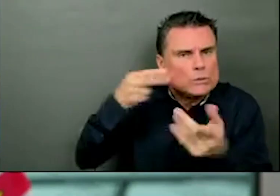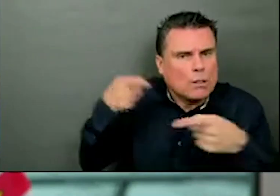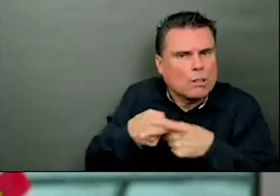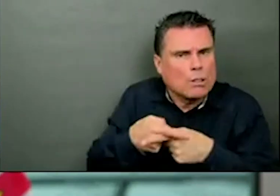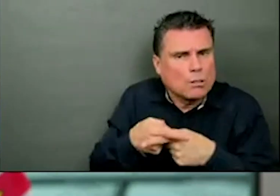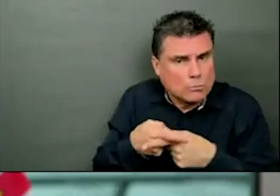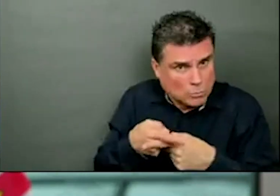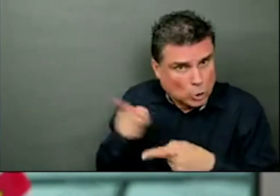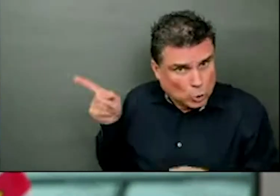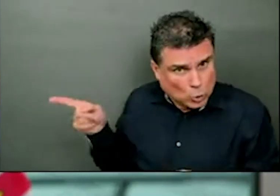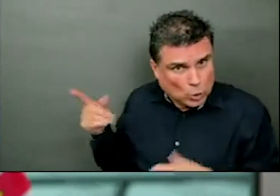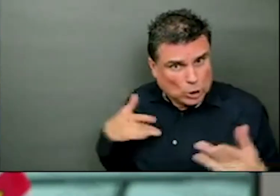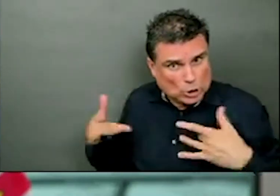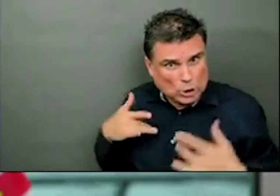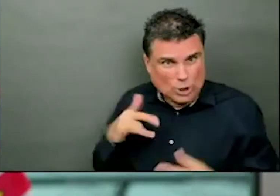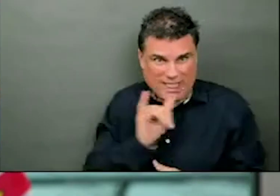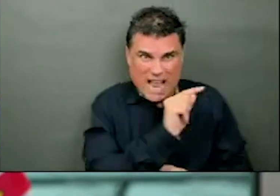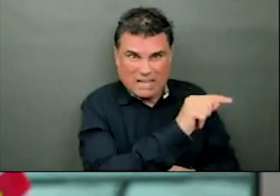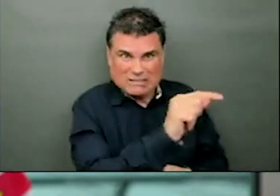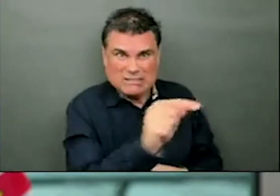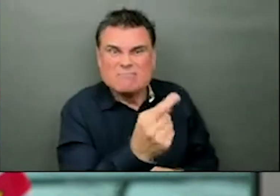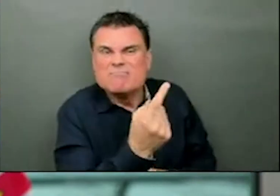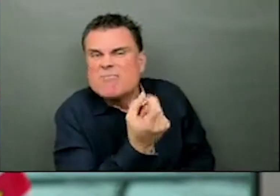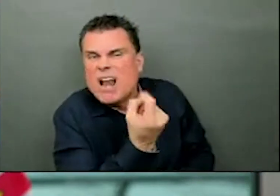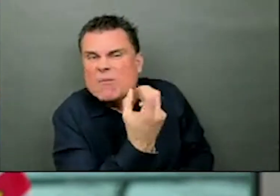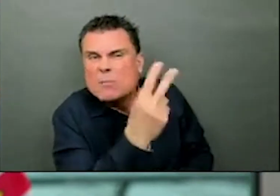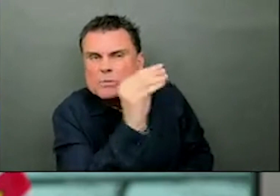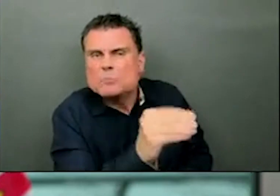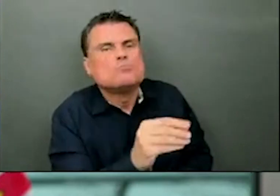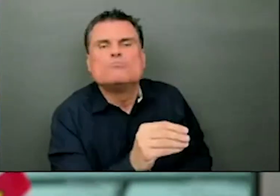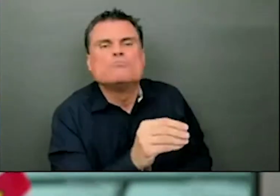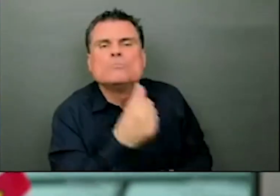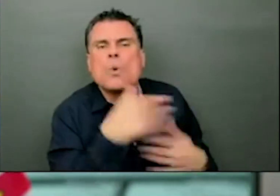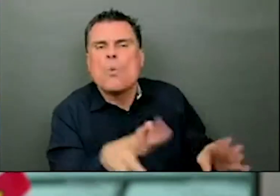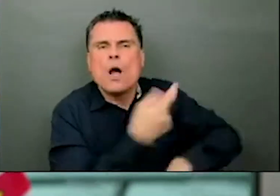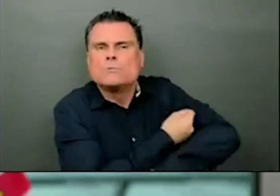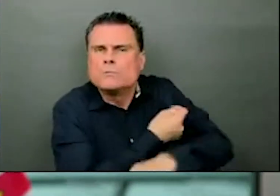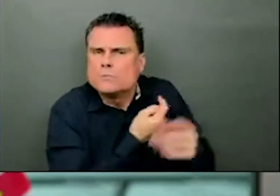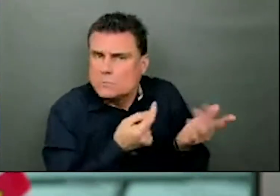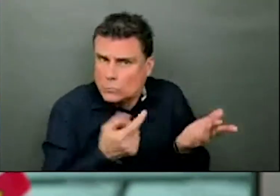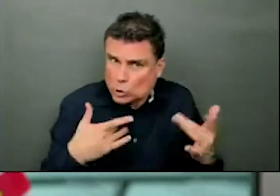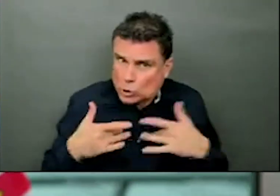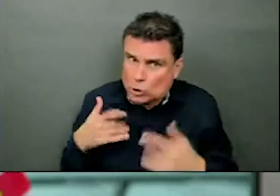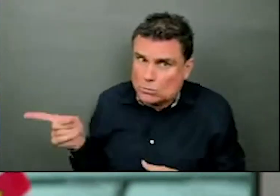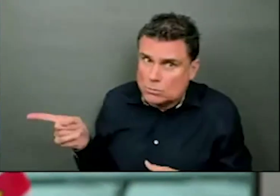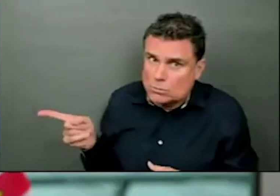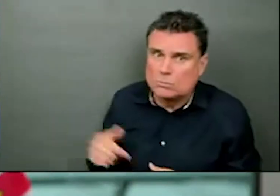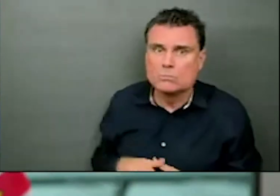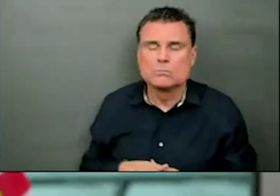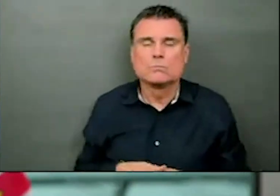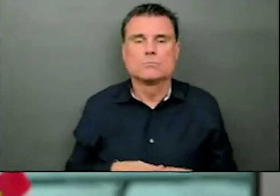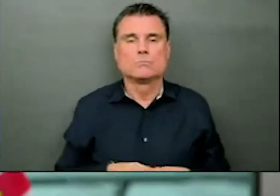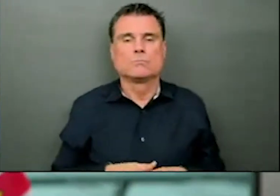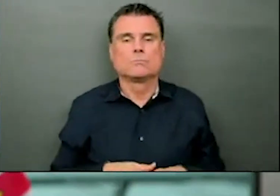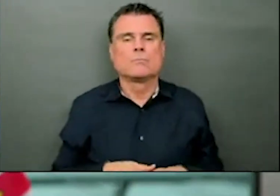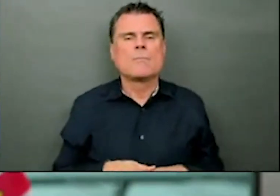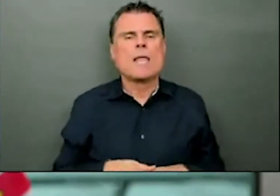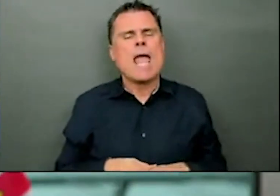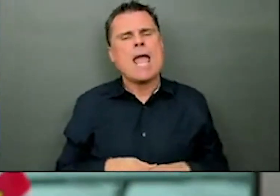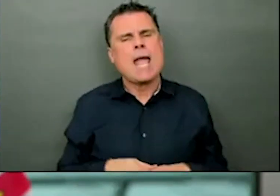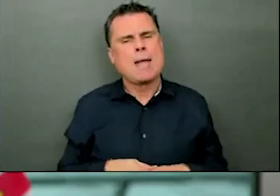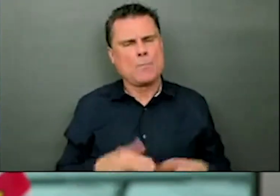herd immunity needed with these variants of concerns? So I think we're talking about two different concepts here. And